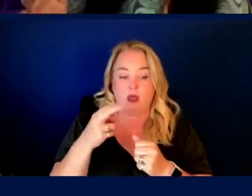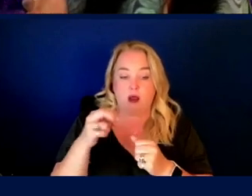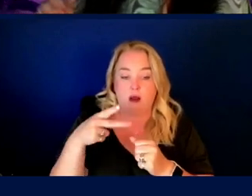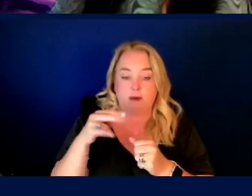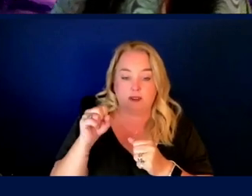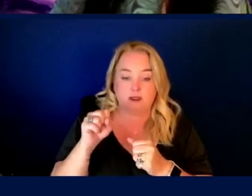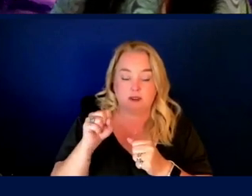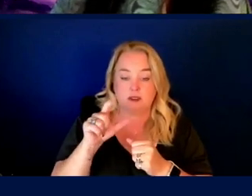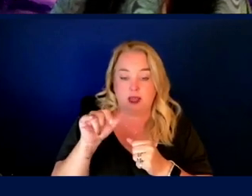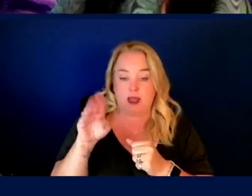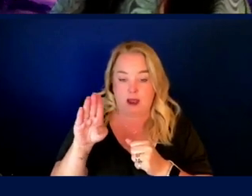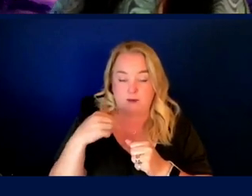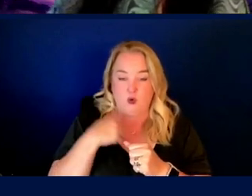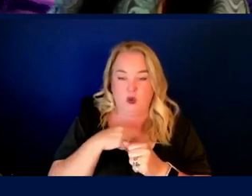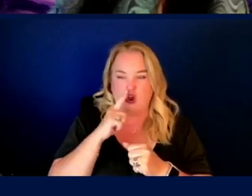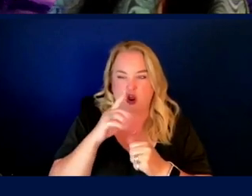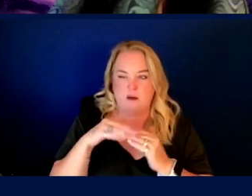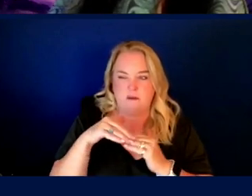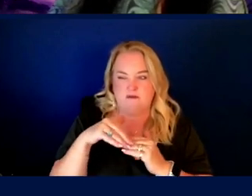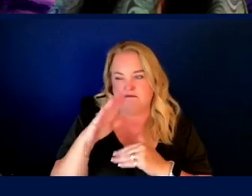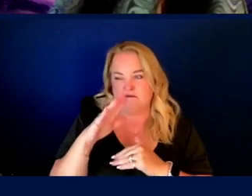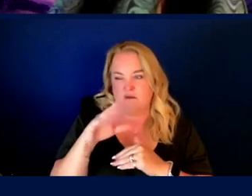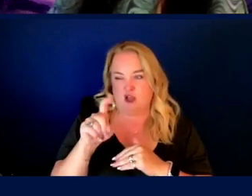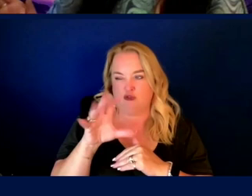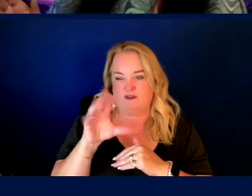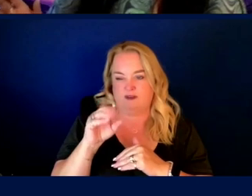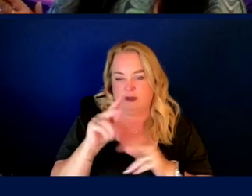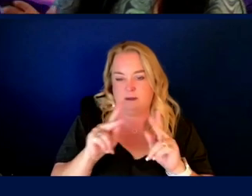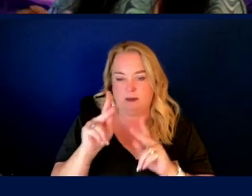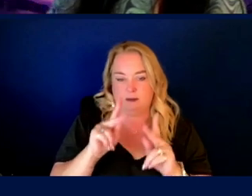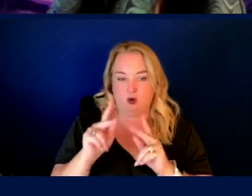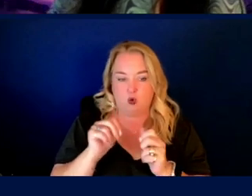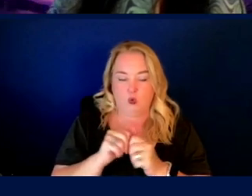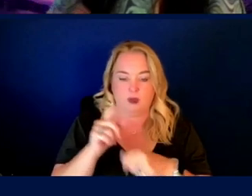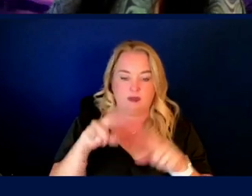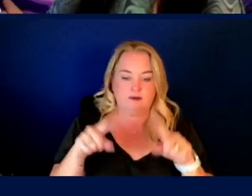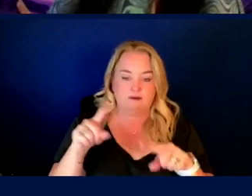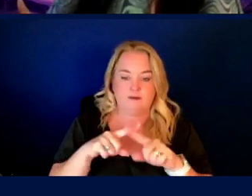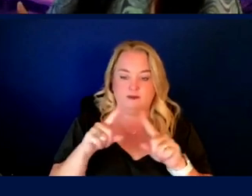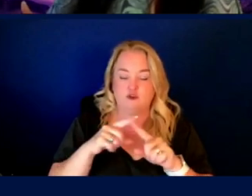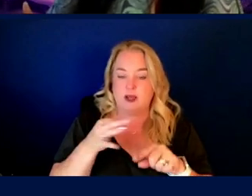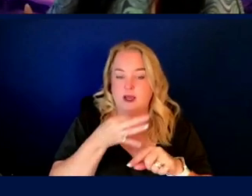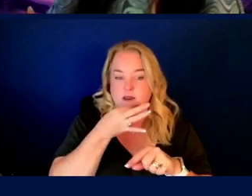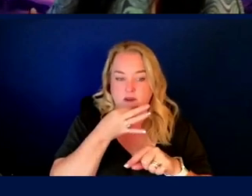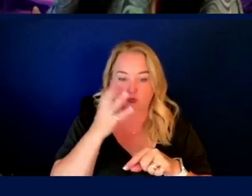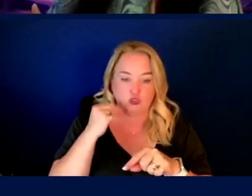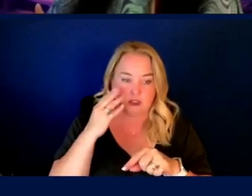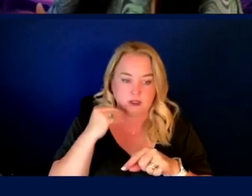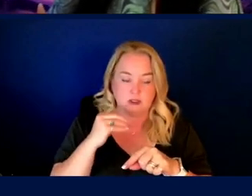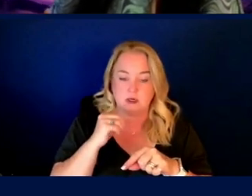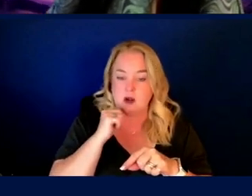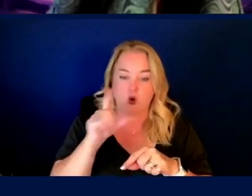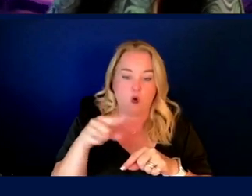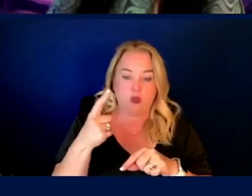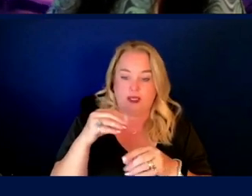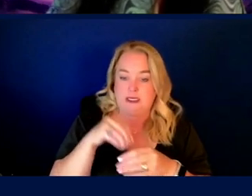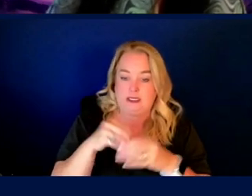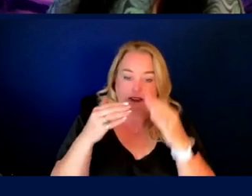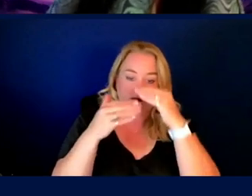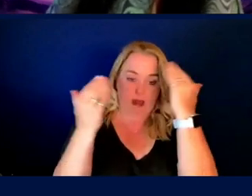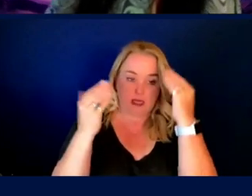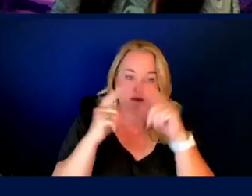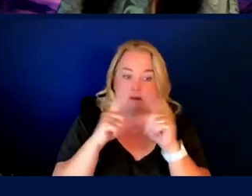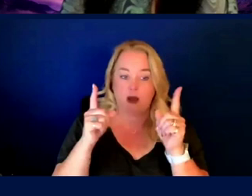a little over 150 people of, uh, folks with a wide array of expertise, not necessarily folks who are in space exploration,